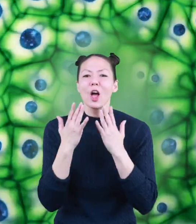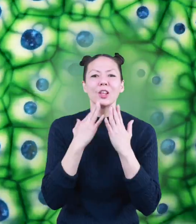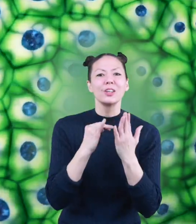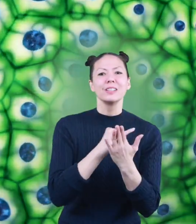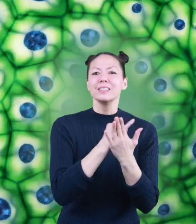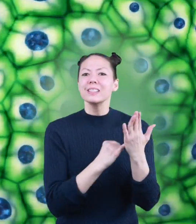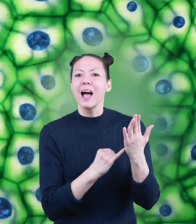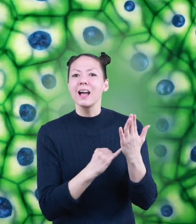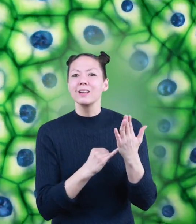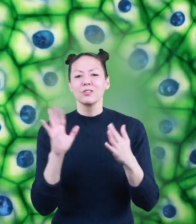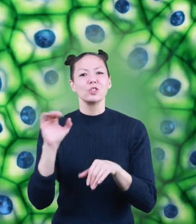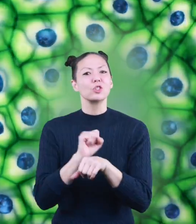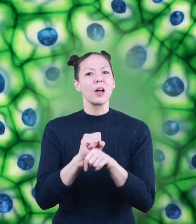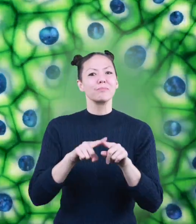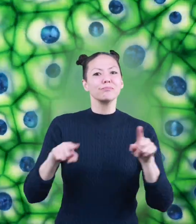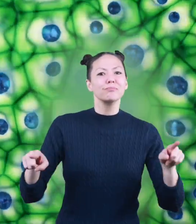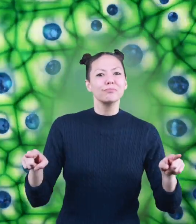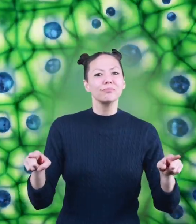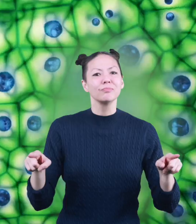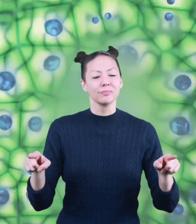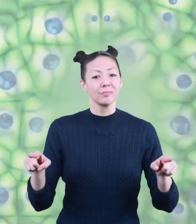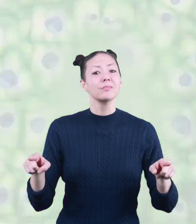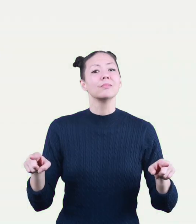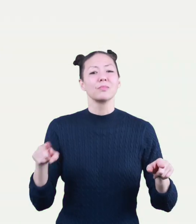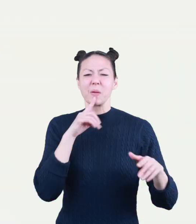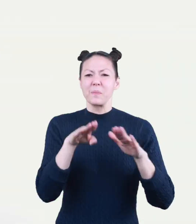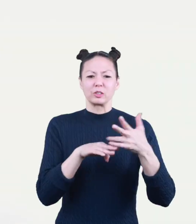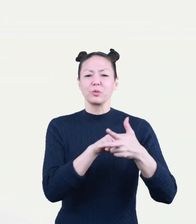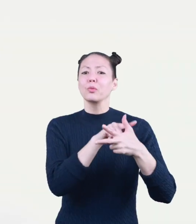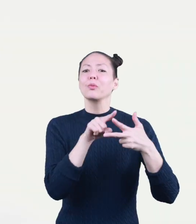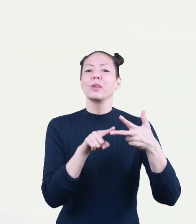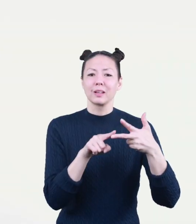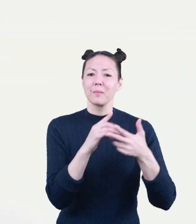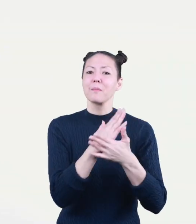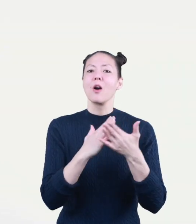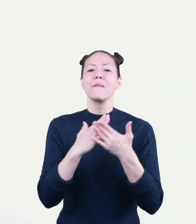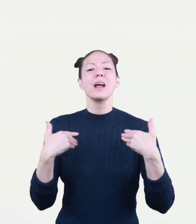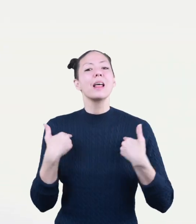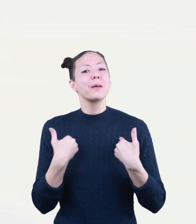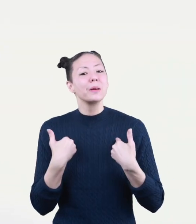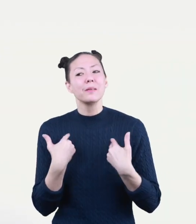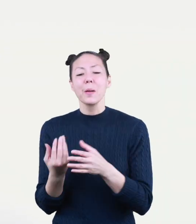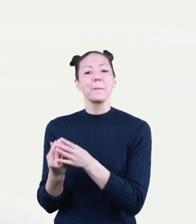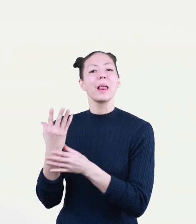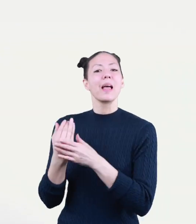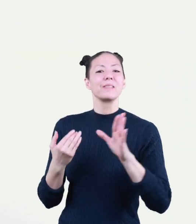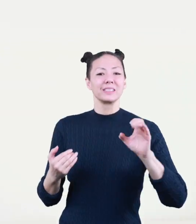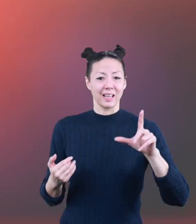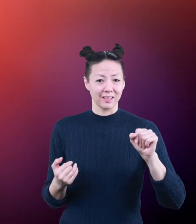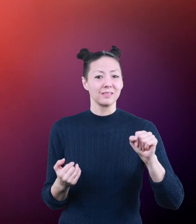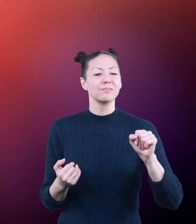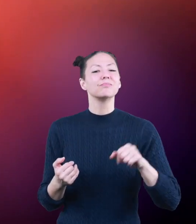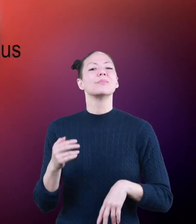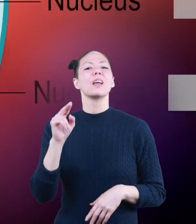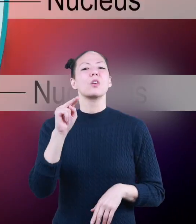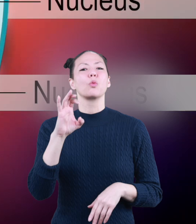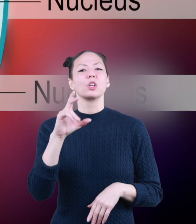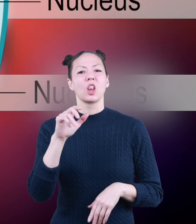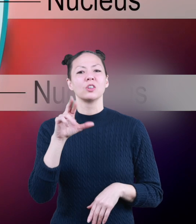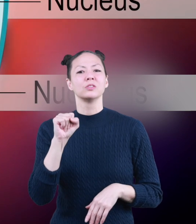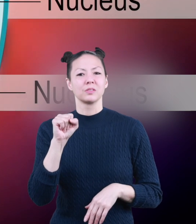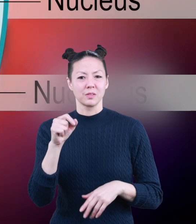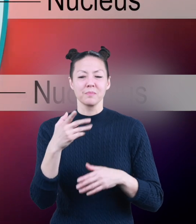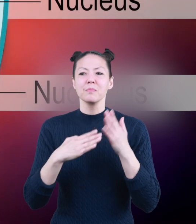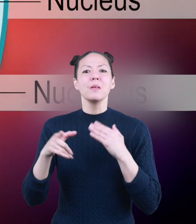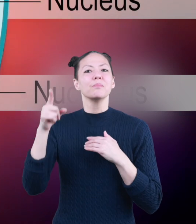colors, designs, and jobs. There are three basic parts of animal and plant cells. The nucleus